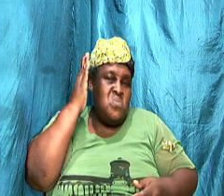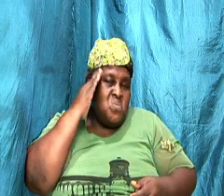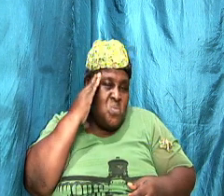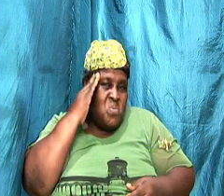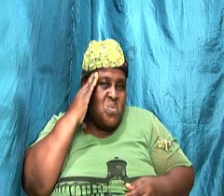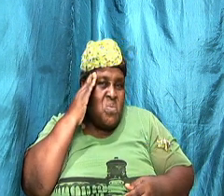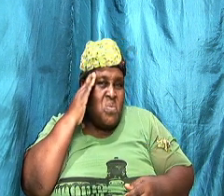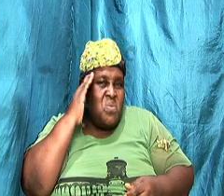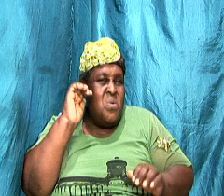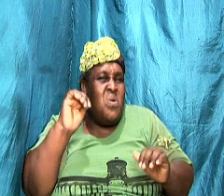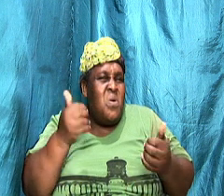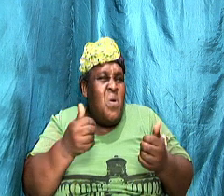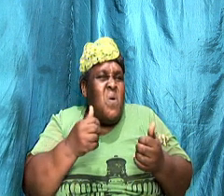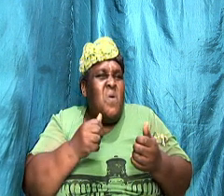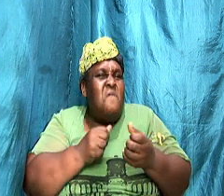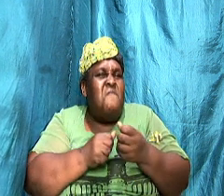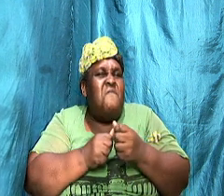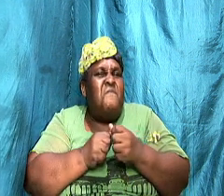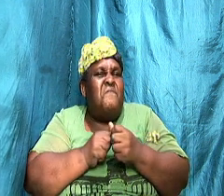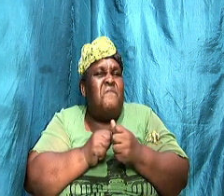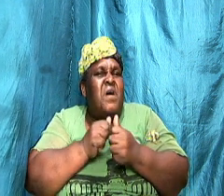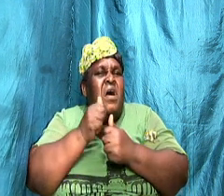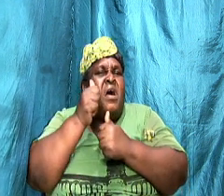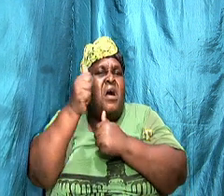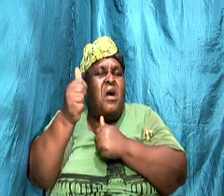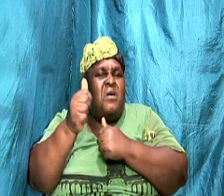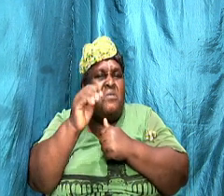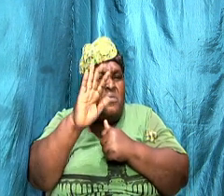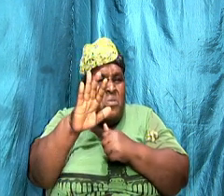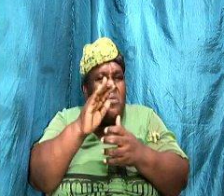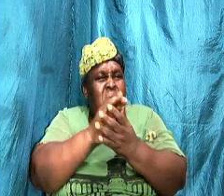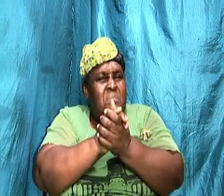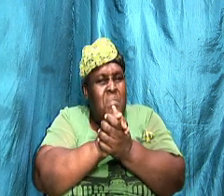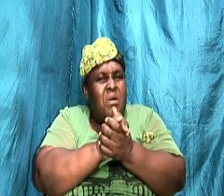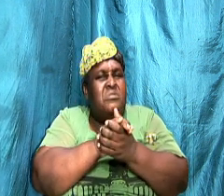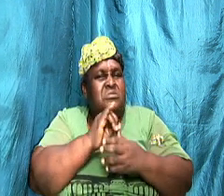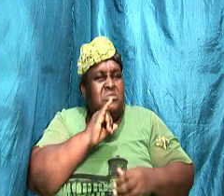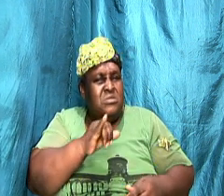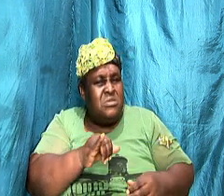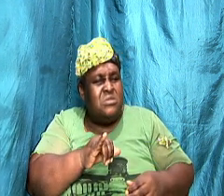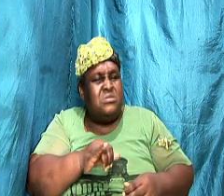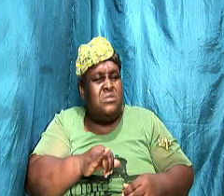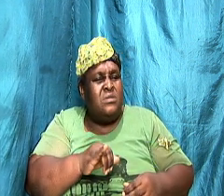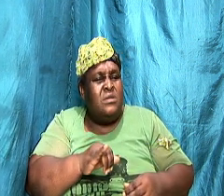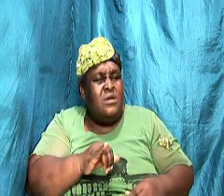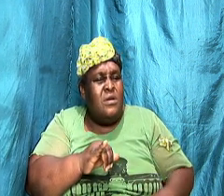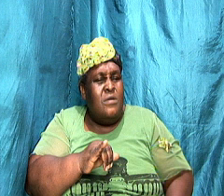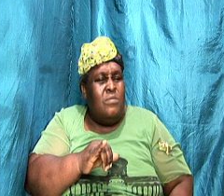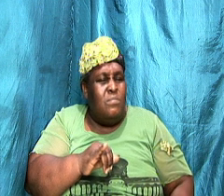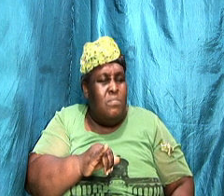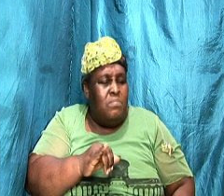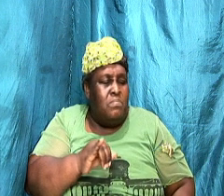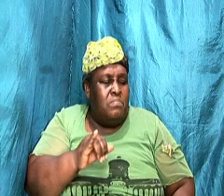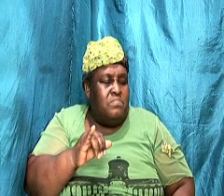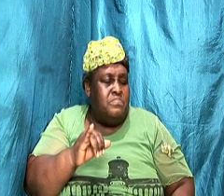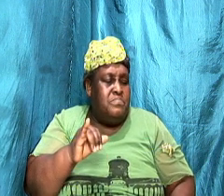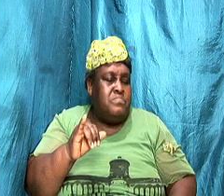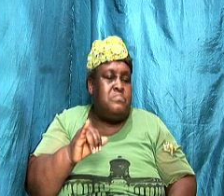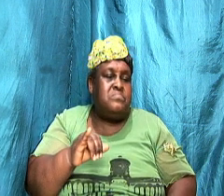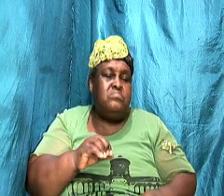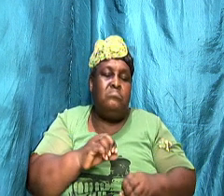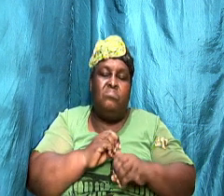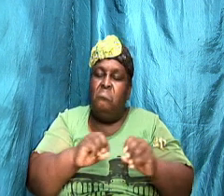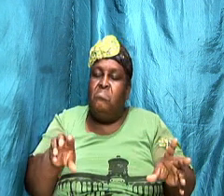there is what we call the enchanted stage and this is important and in this stage nothing goes